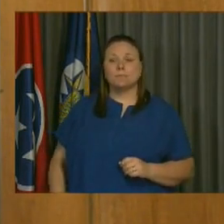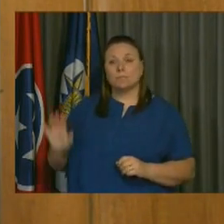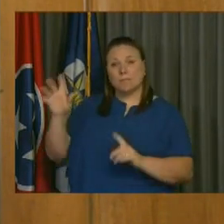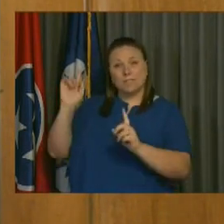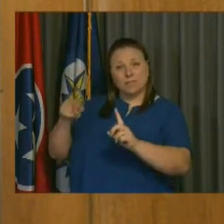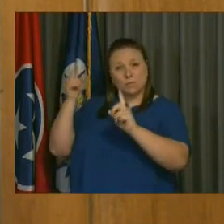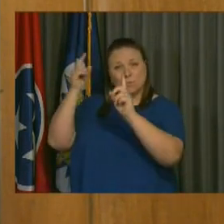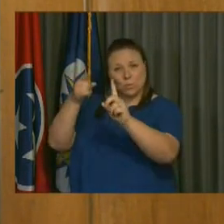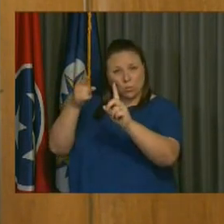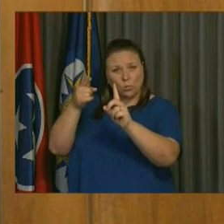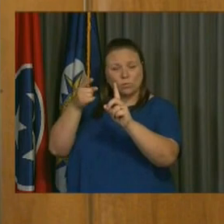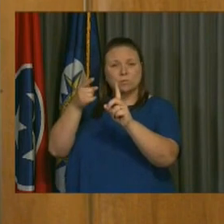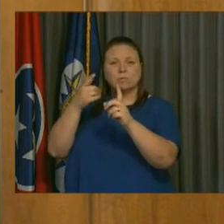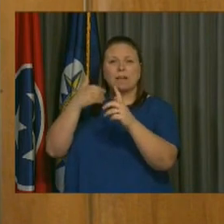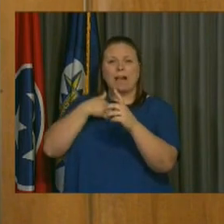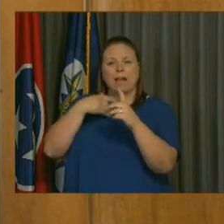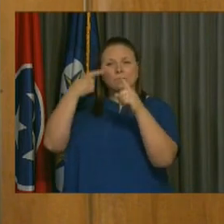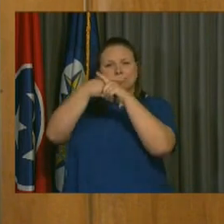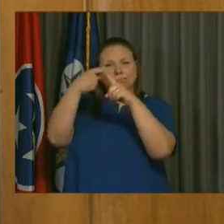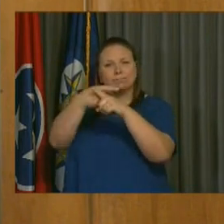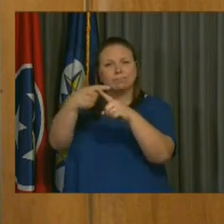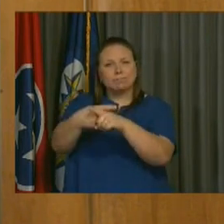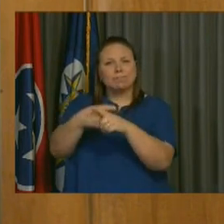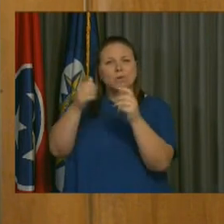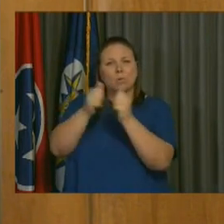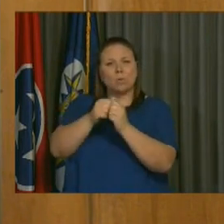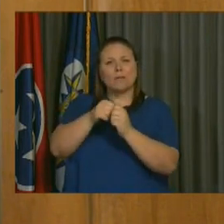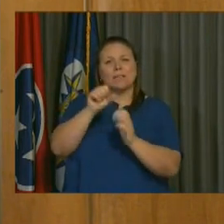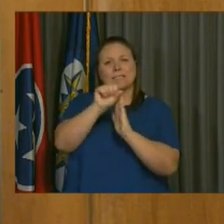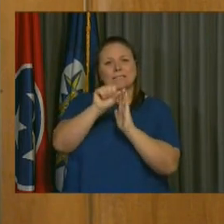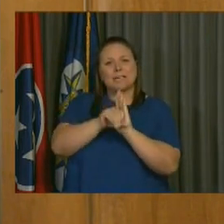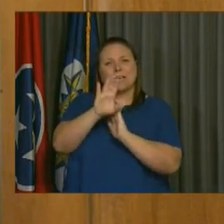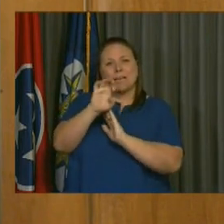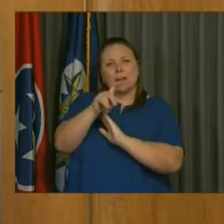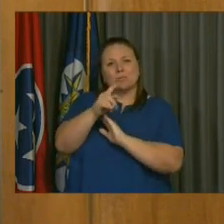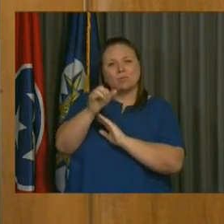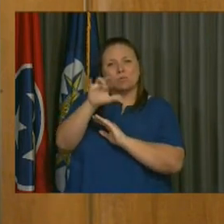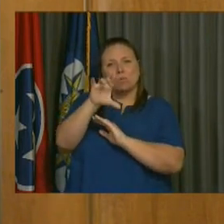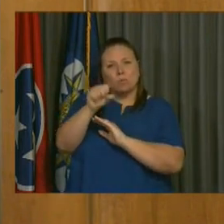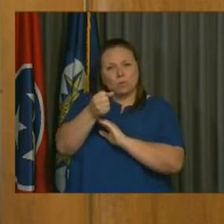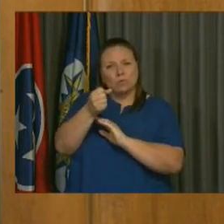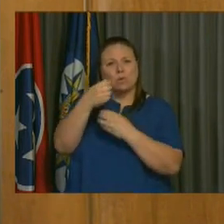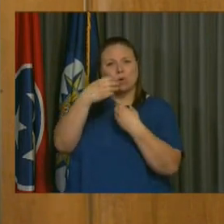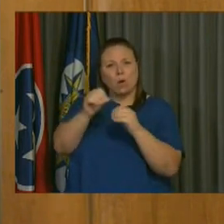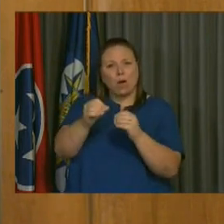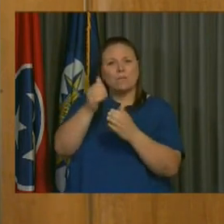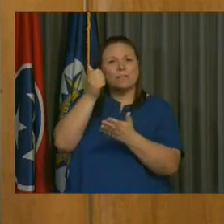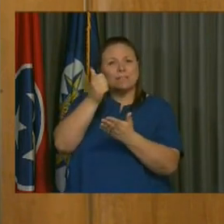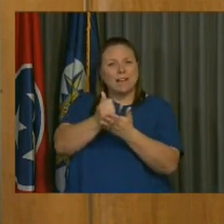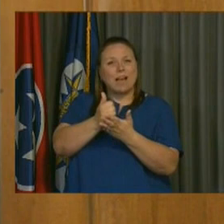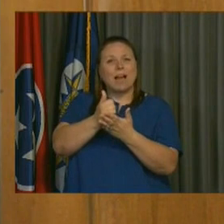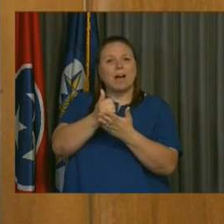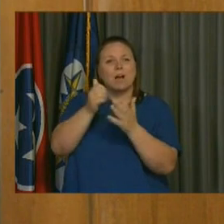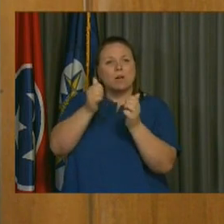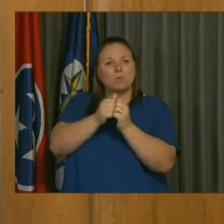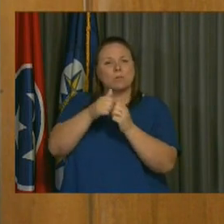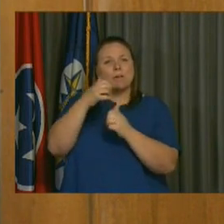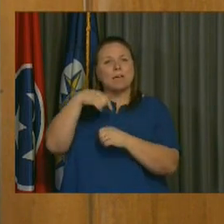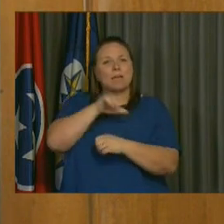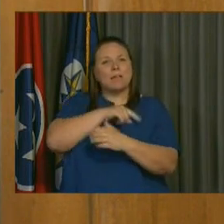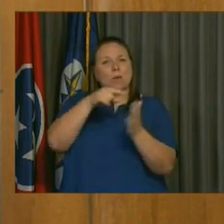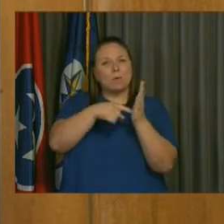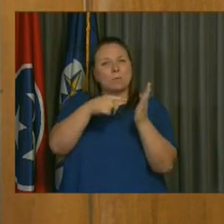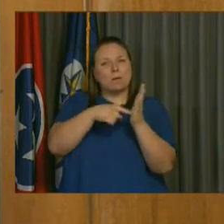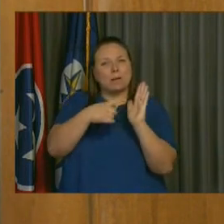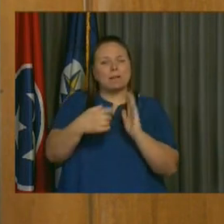that point, we're resolving a multitude of conflicts with the State Comptroller's Office and taking steps to maintain an investment-grade rating for our sizable bond